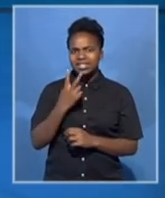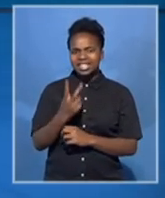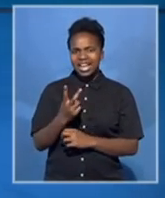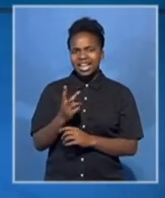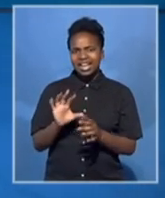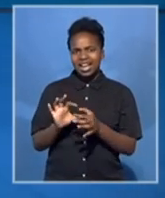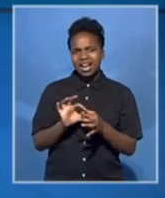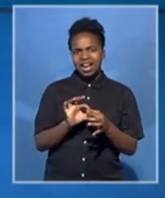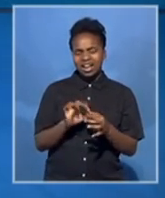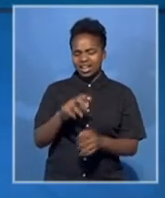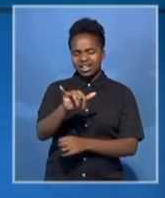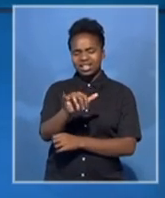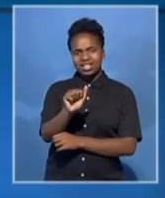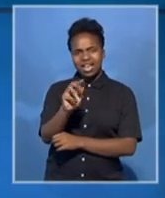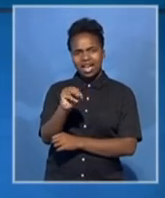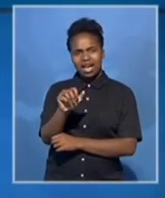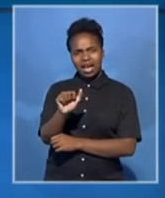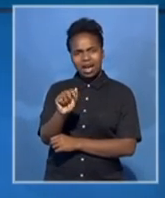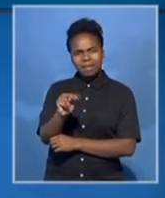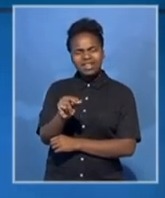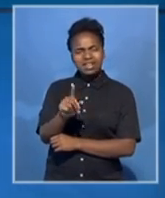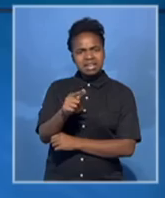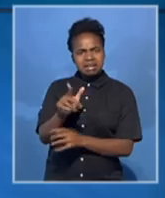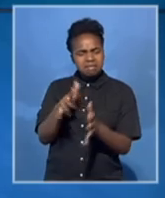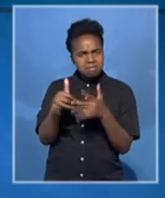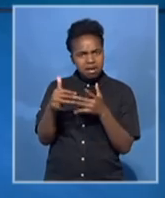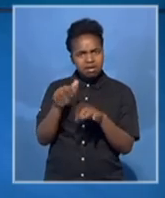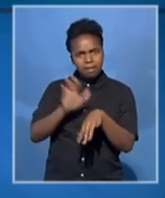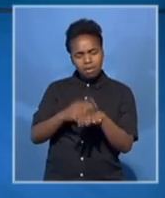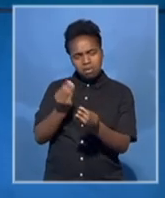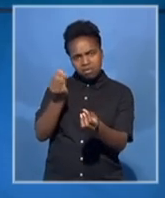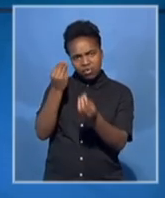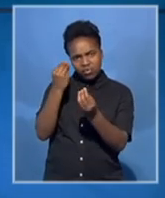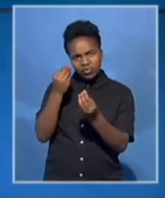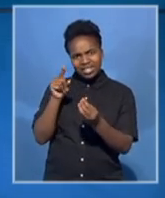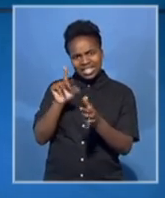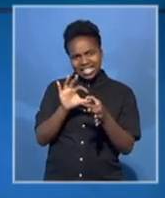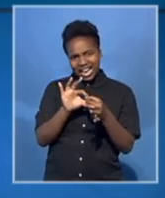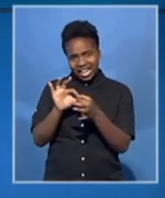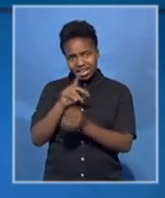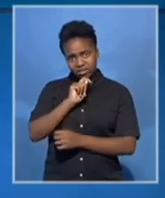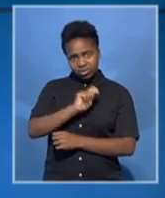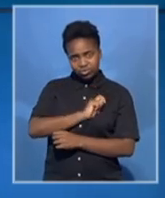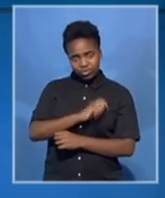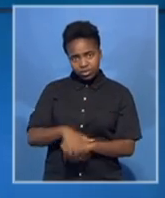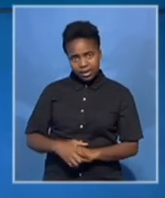that they're linked to al-Qaeda of Yemen. Any reports that you've been getting that would tell you that this would be the truth?